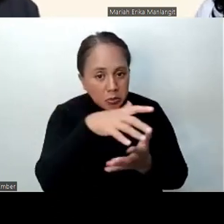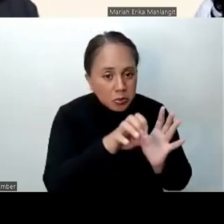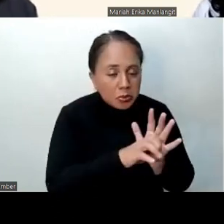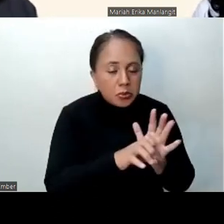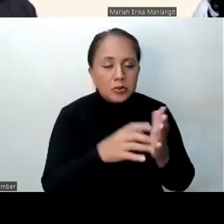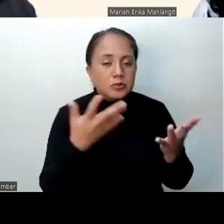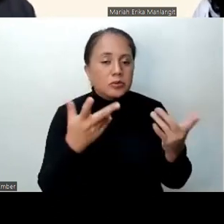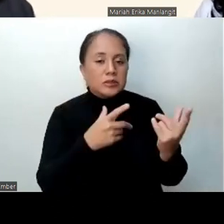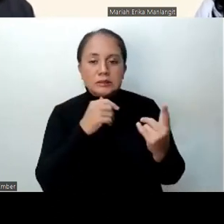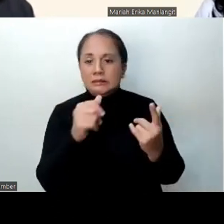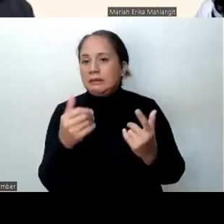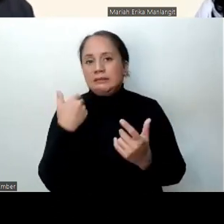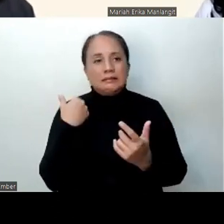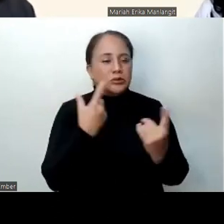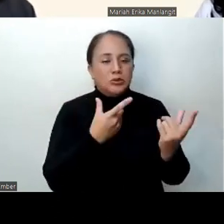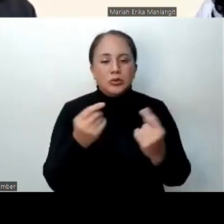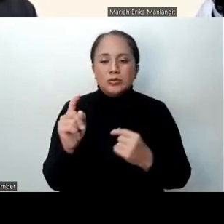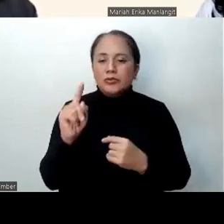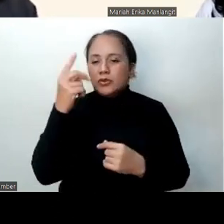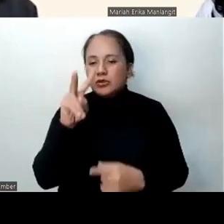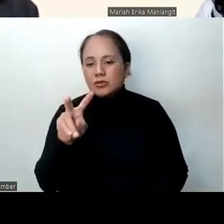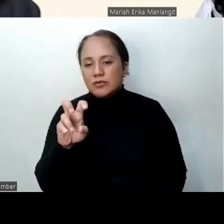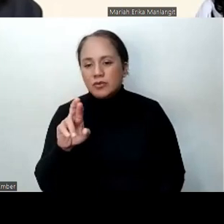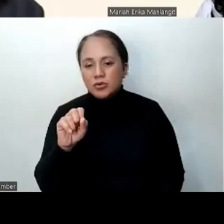something that we did not do for the first version.